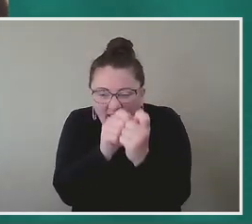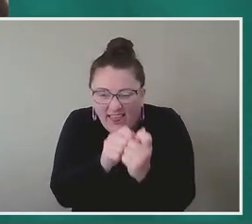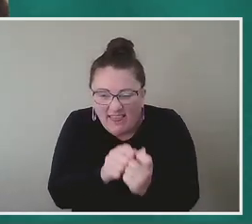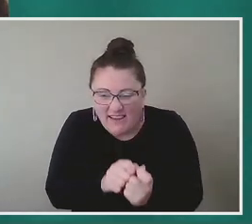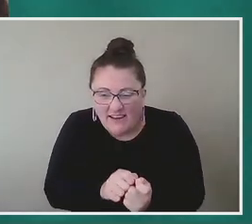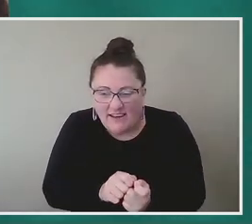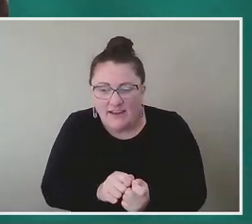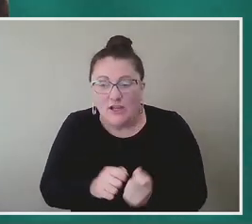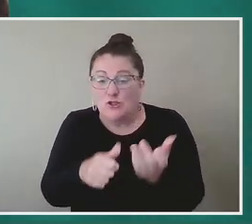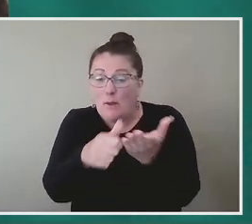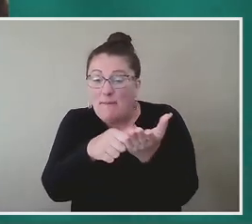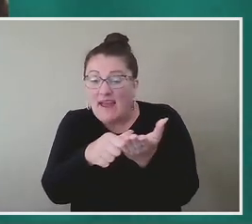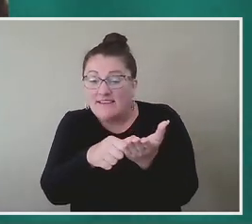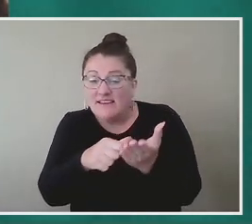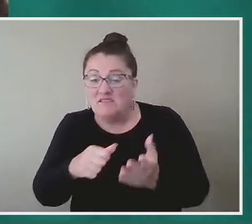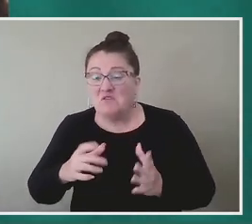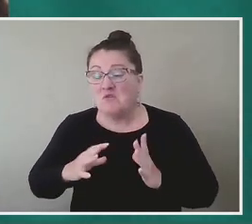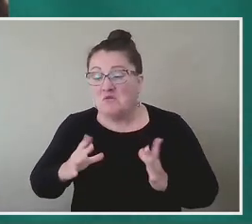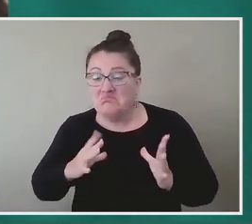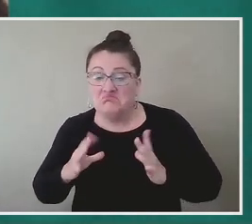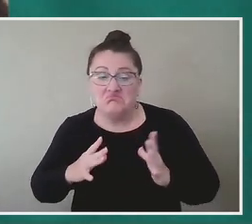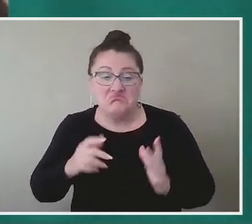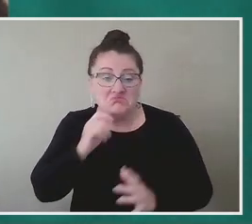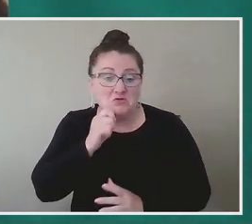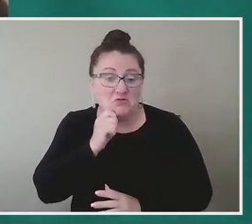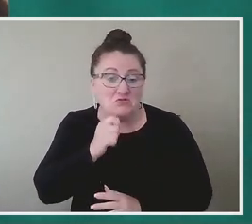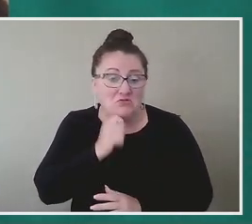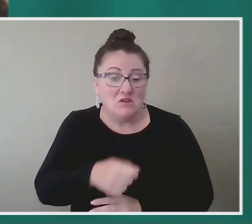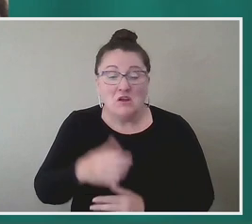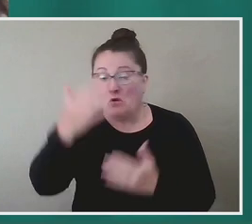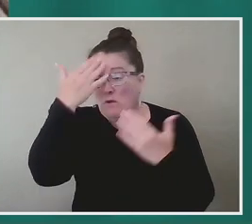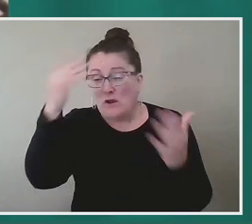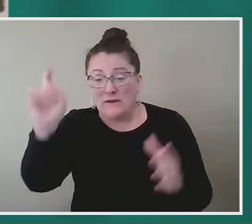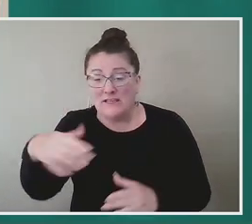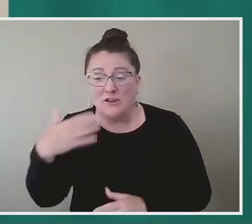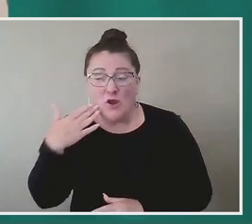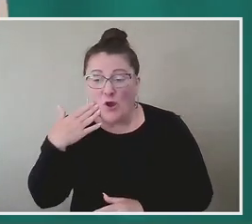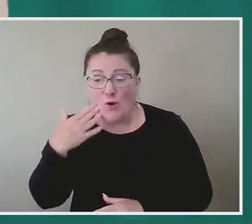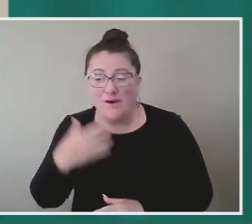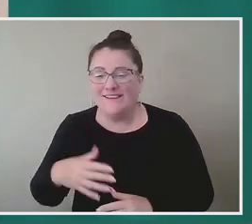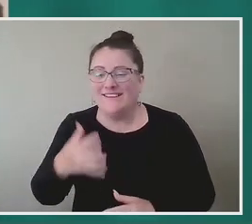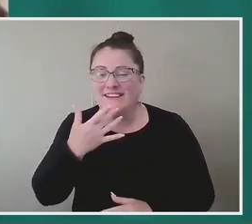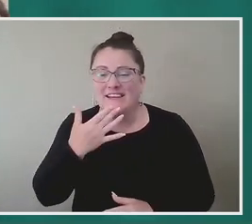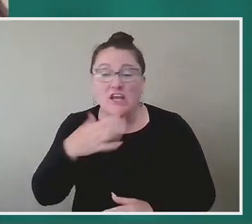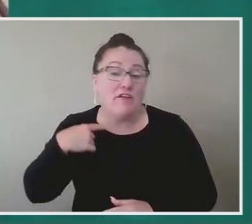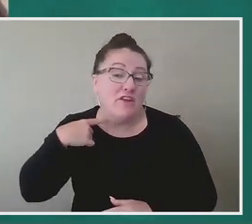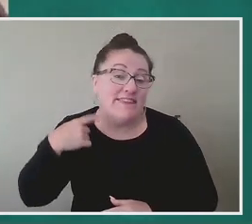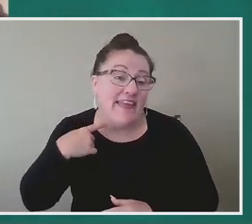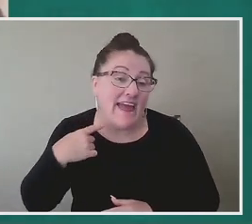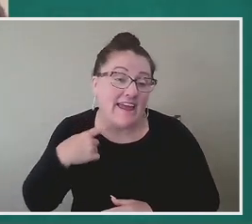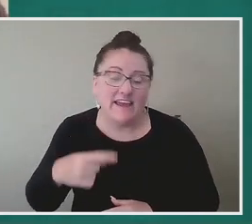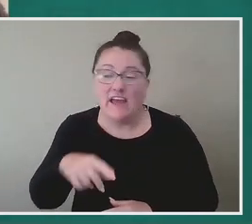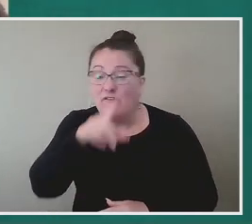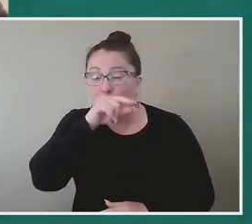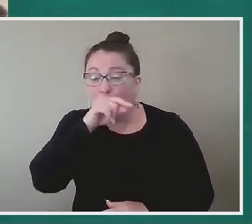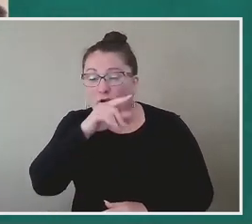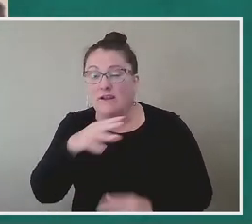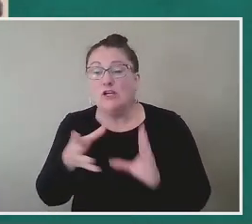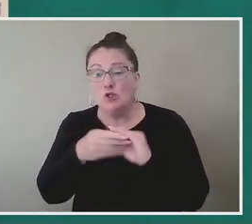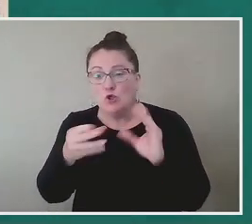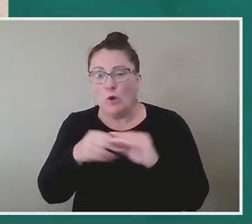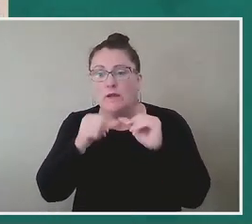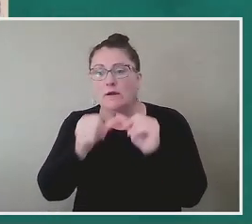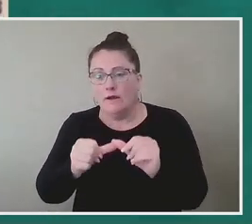like, cool, cool, cool. That's like, we don't need to know about the colorful neck of the pigeon. Right. I keep the story moving. Um,